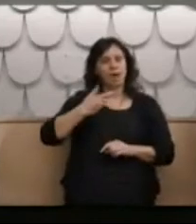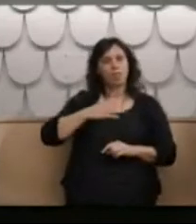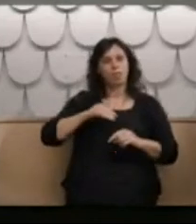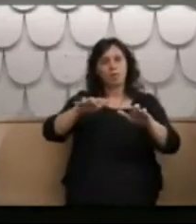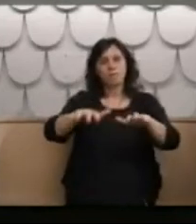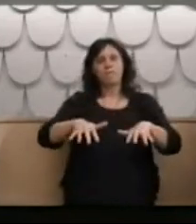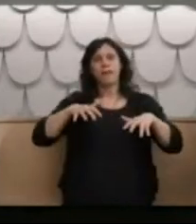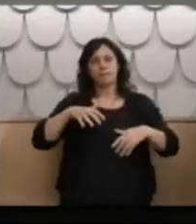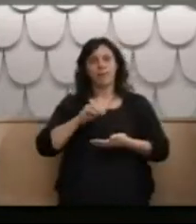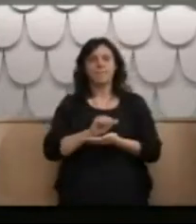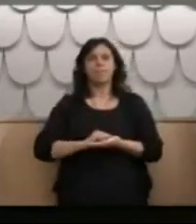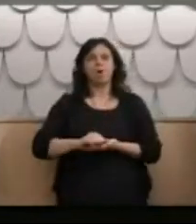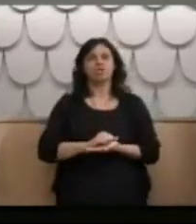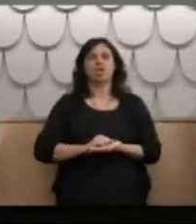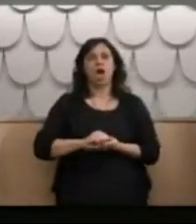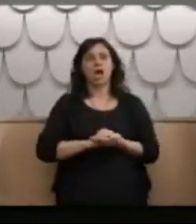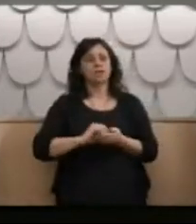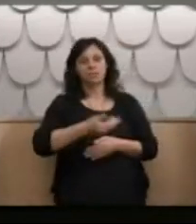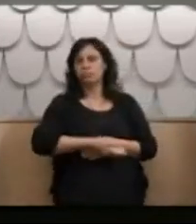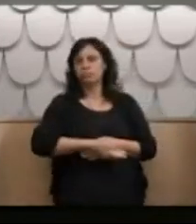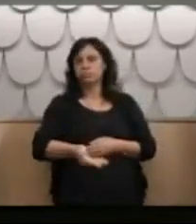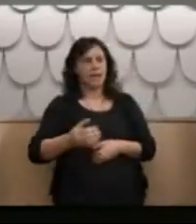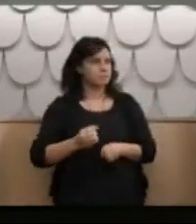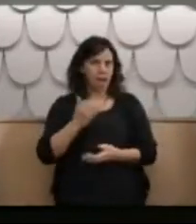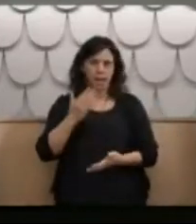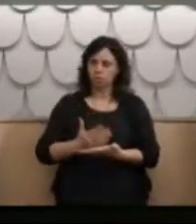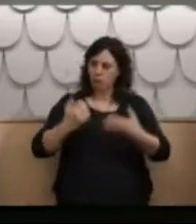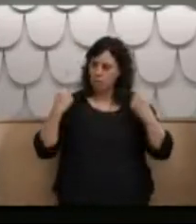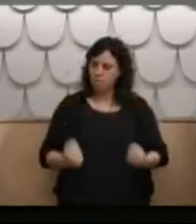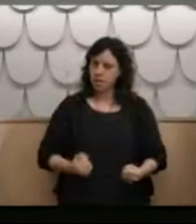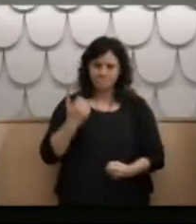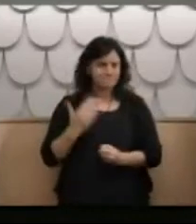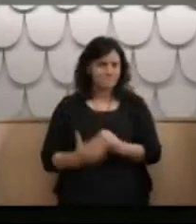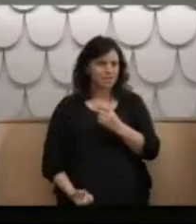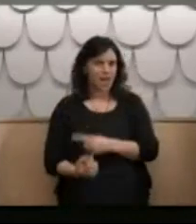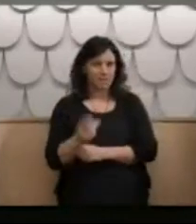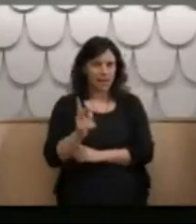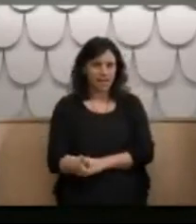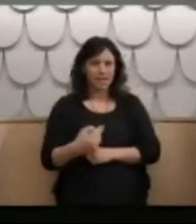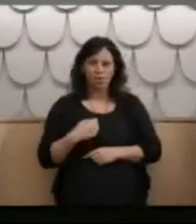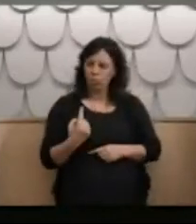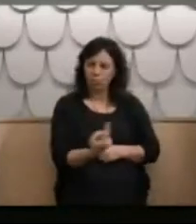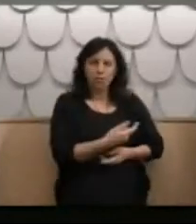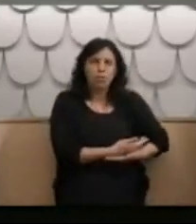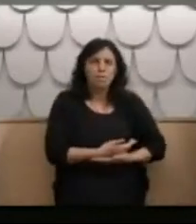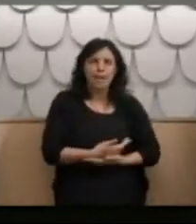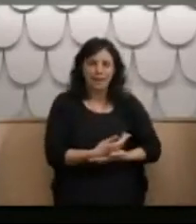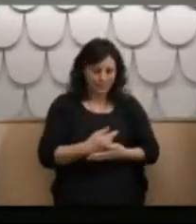was done to us. And an assurance that it never happened to a child again because we were only kids, we were babies.